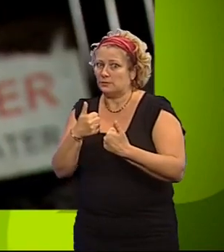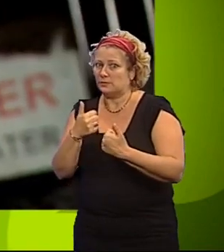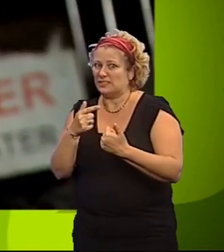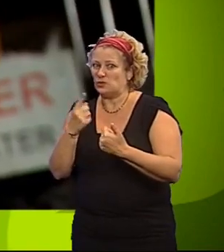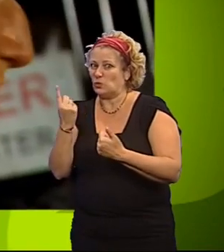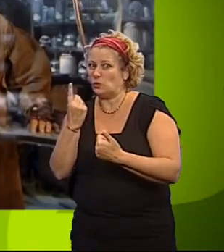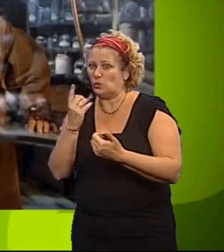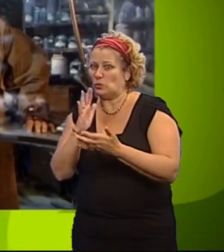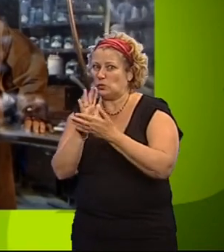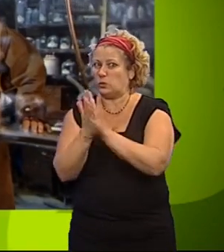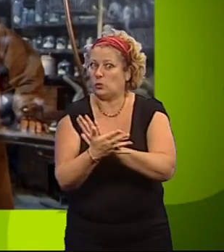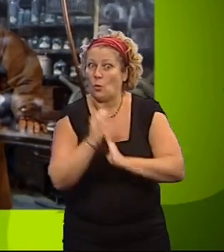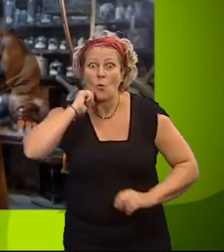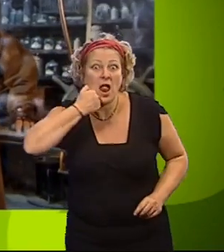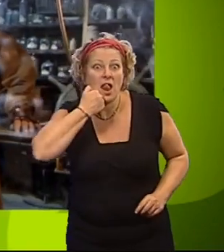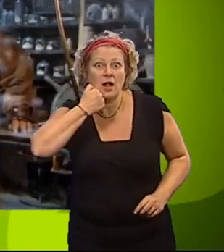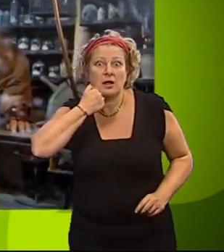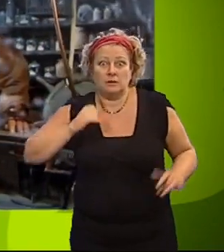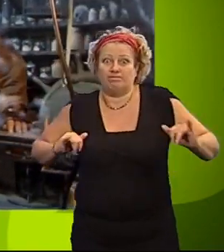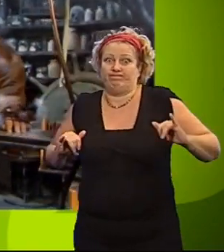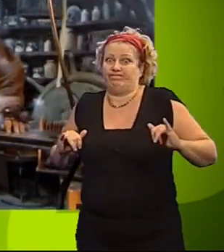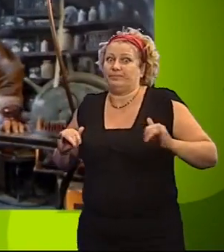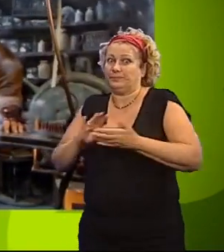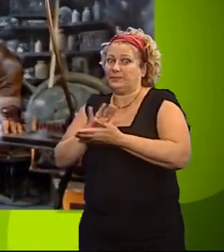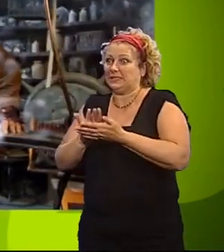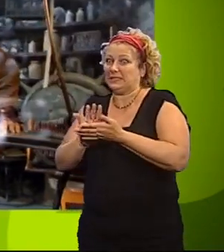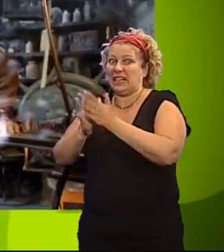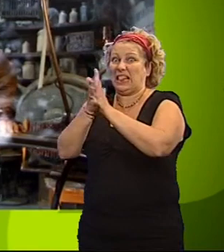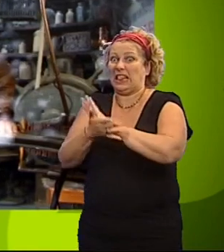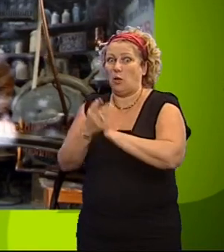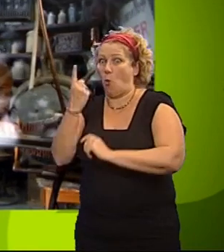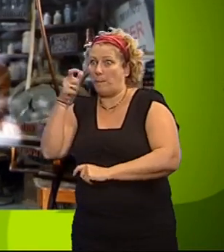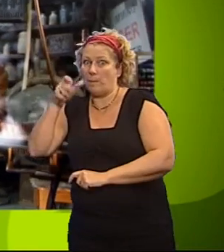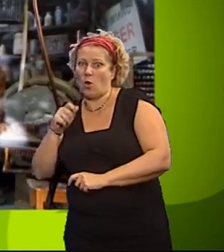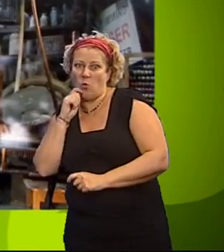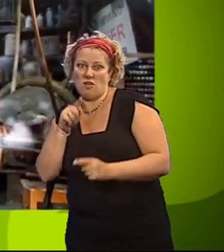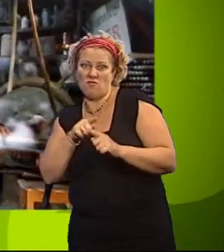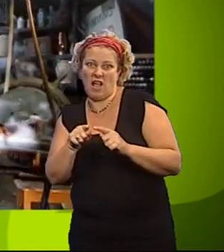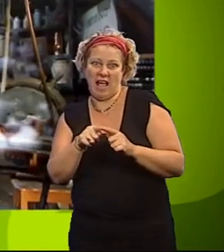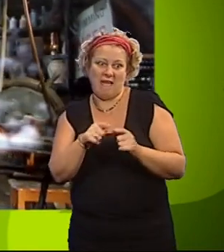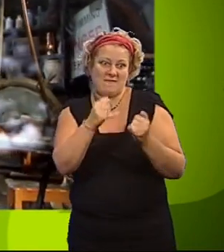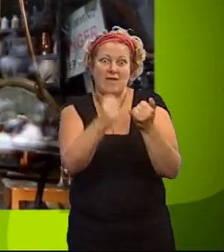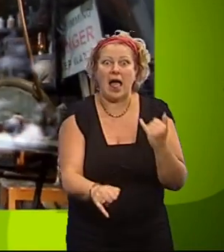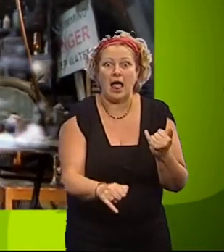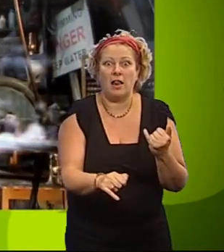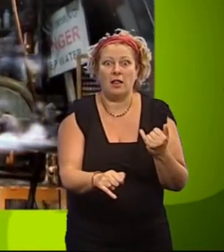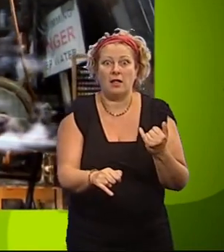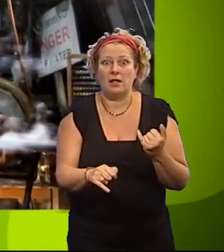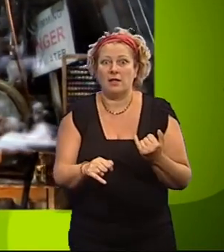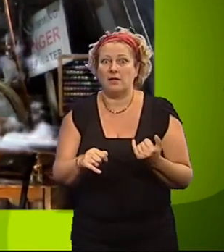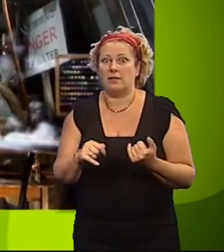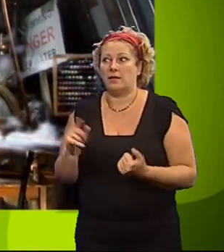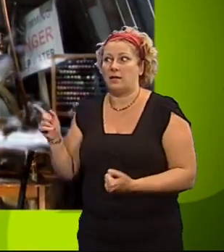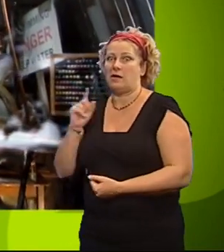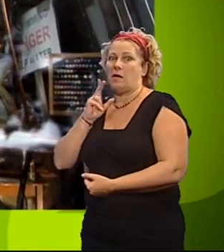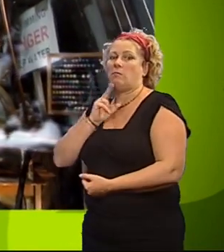Preachery! The saboteur's job is to make sure they all fail the challenge. The voice chooses a new